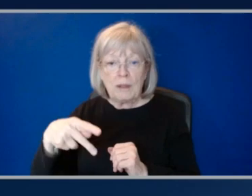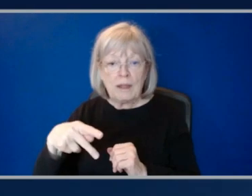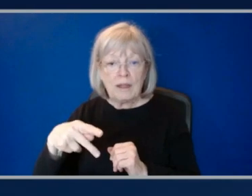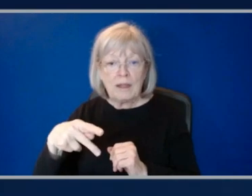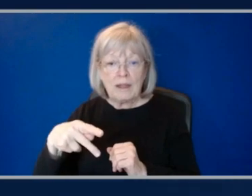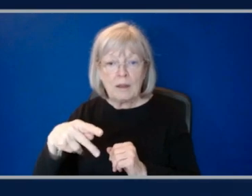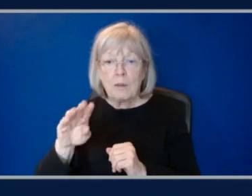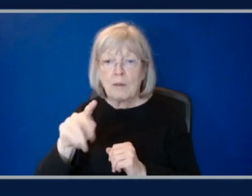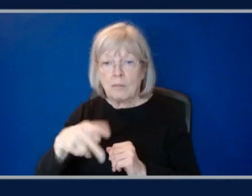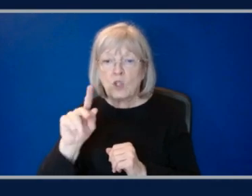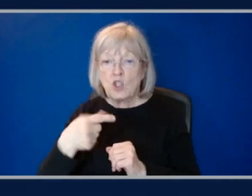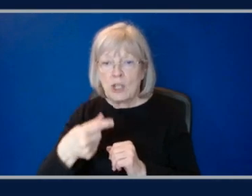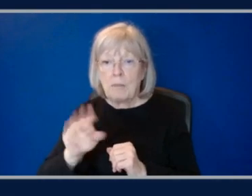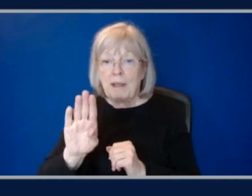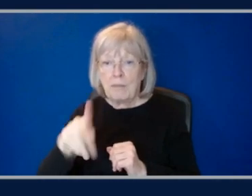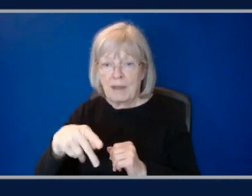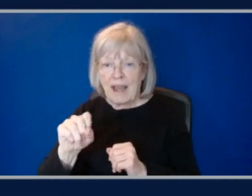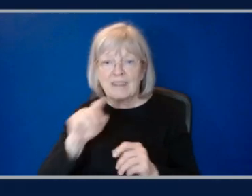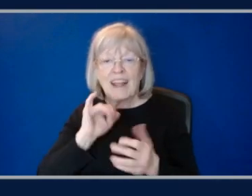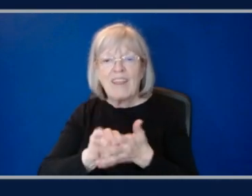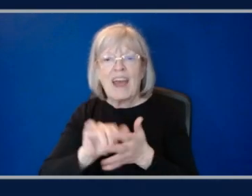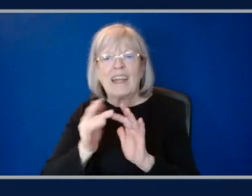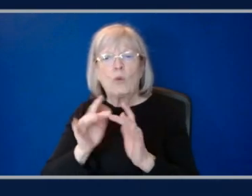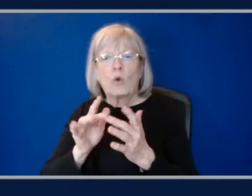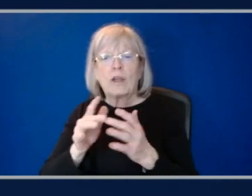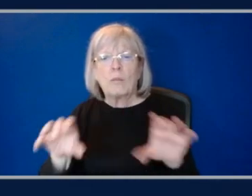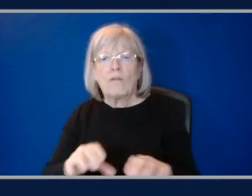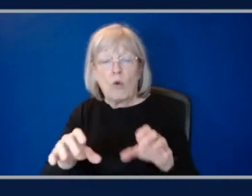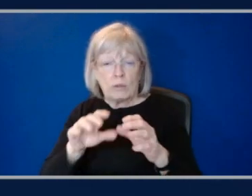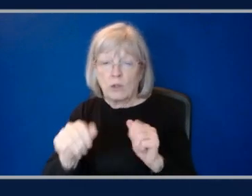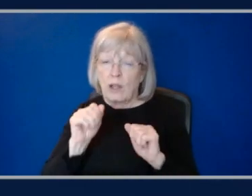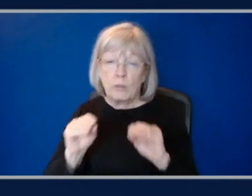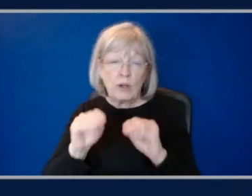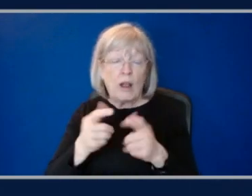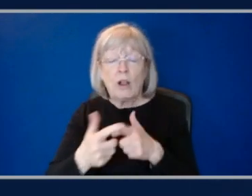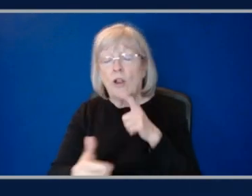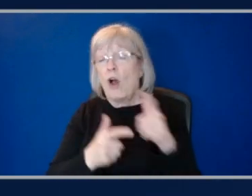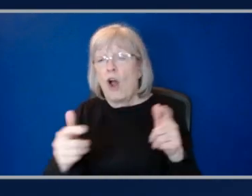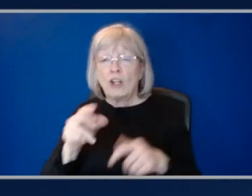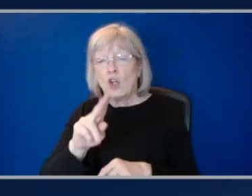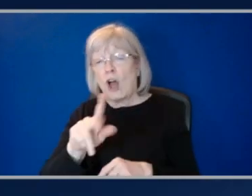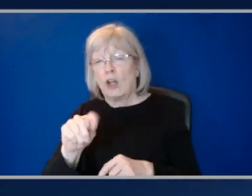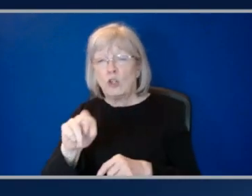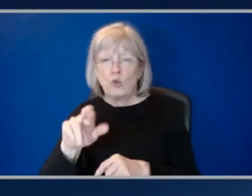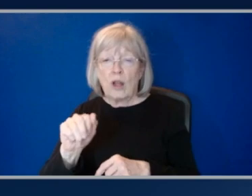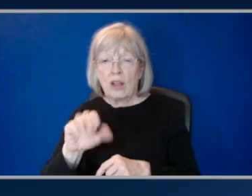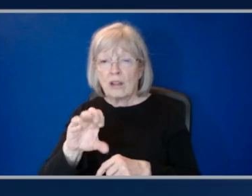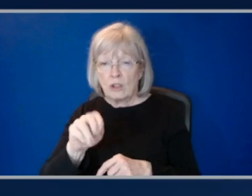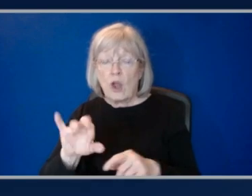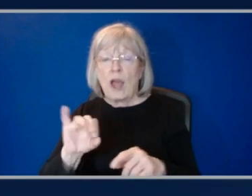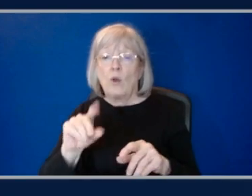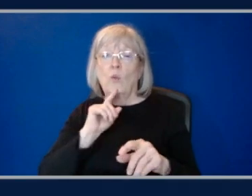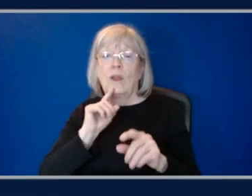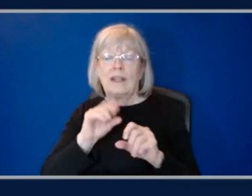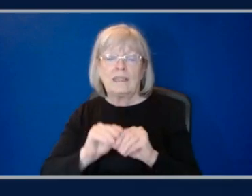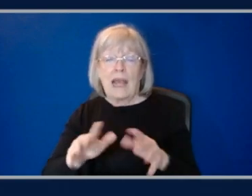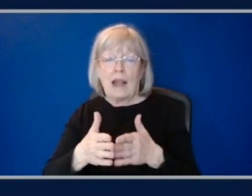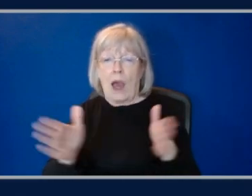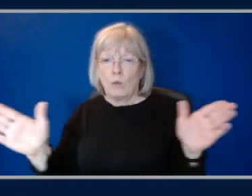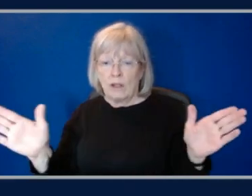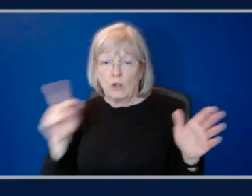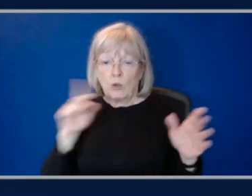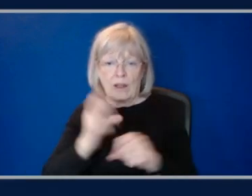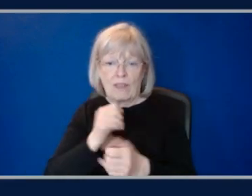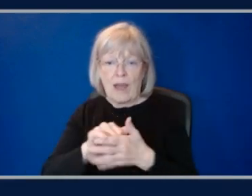networking EFA performance. So you can put these in a large ultra cluster and really scale out to get that scale out performance that you need. I mean,